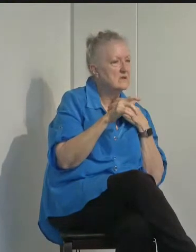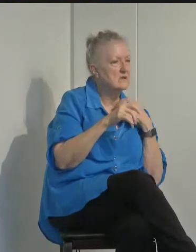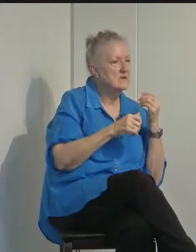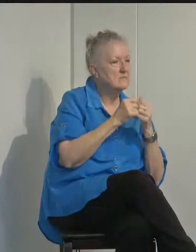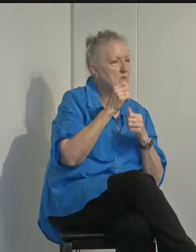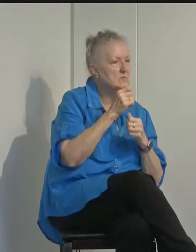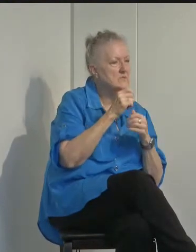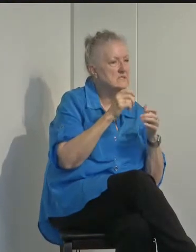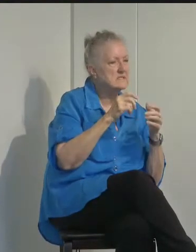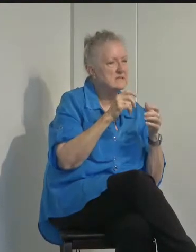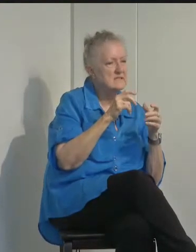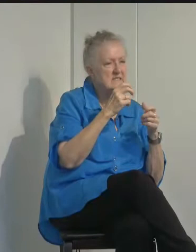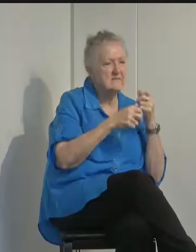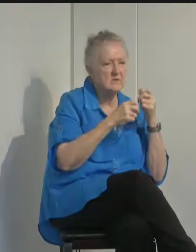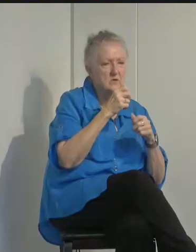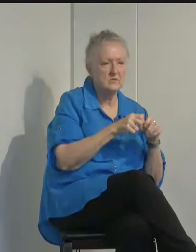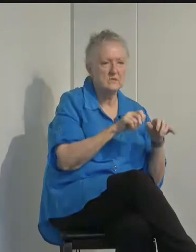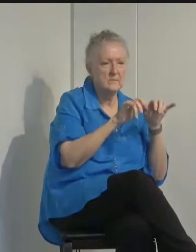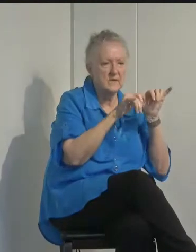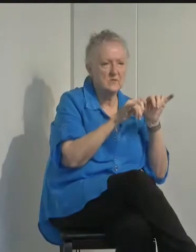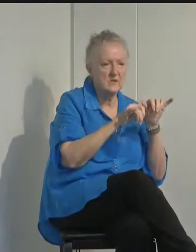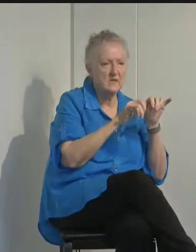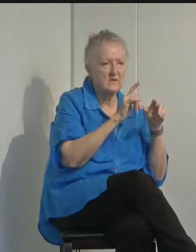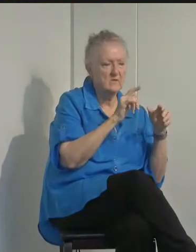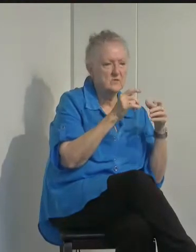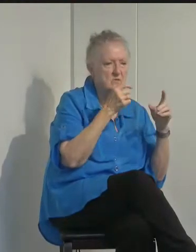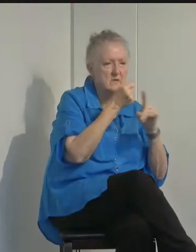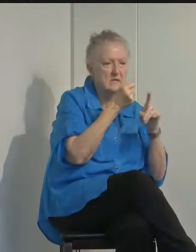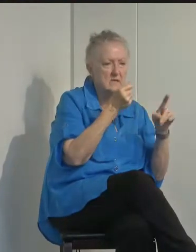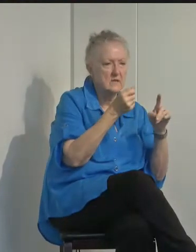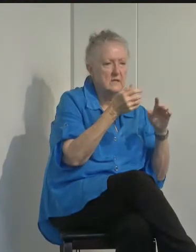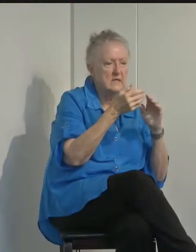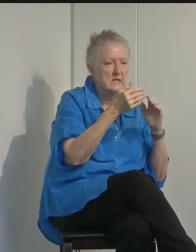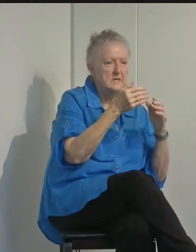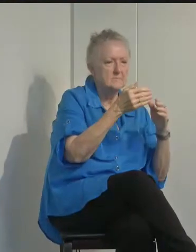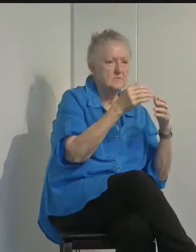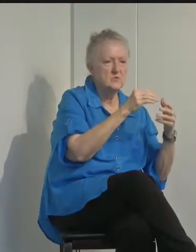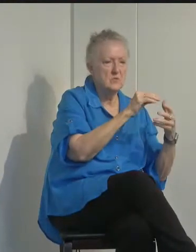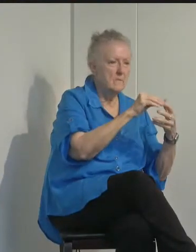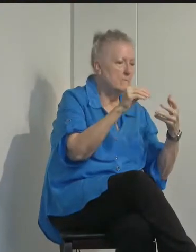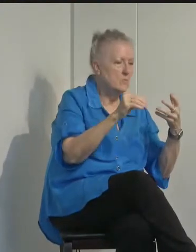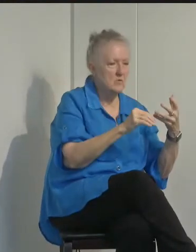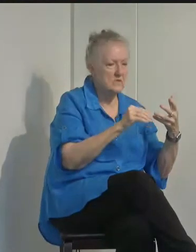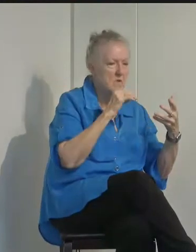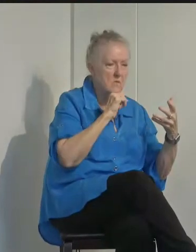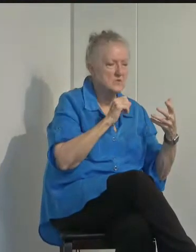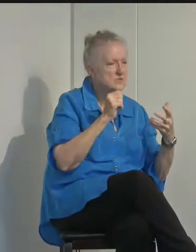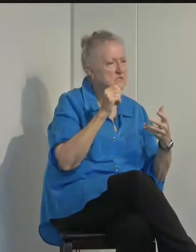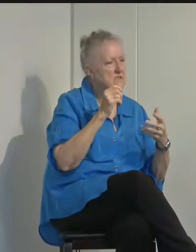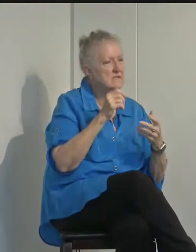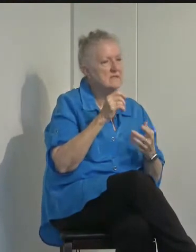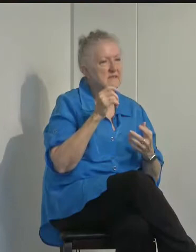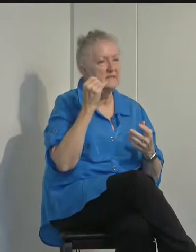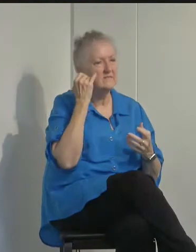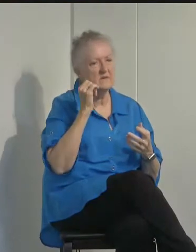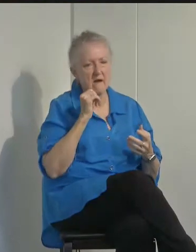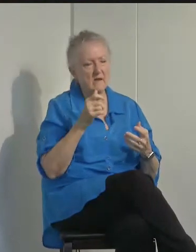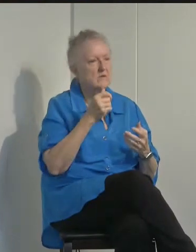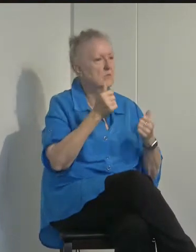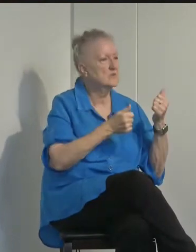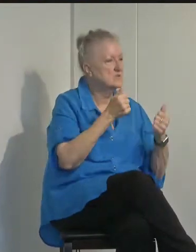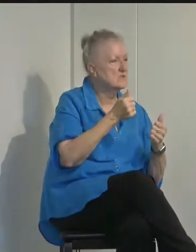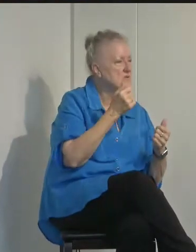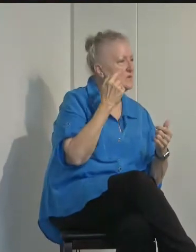difficult metric for us to hit in order to move into the orange tier. If not, which metric do you think will be most challenging for us to hit?